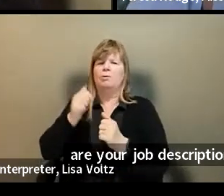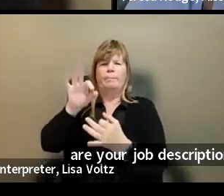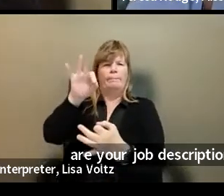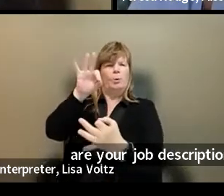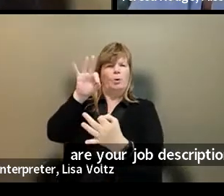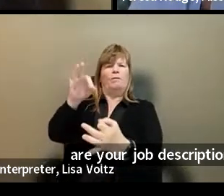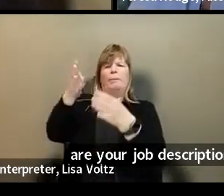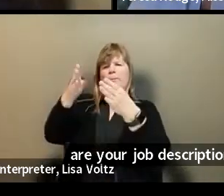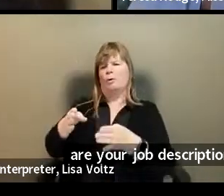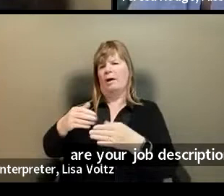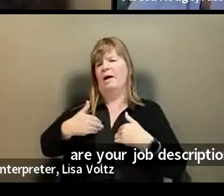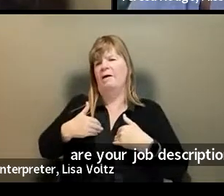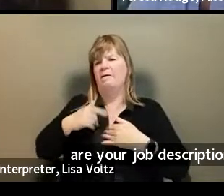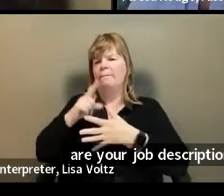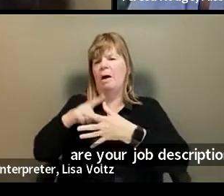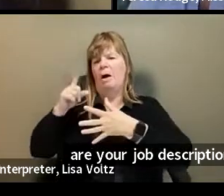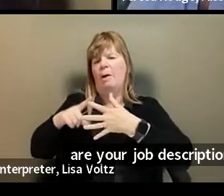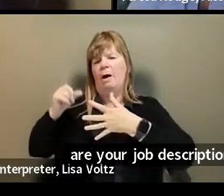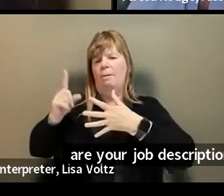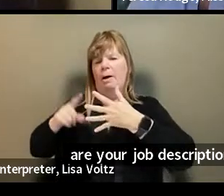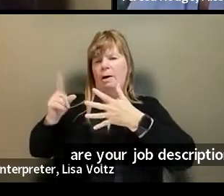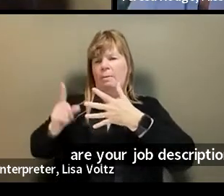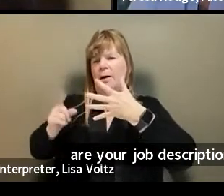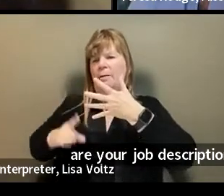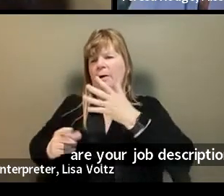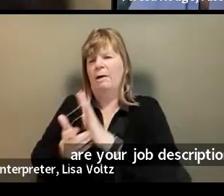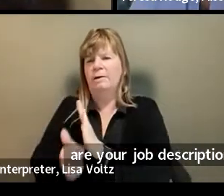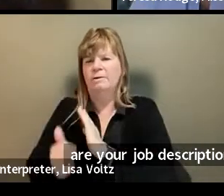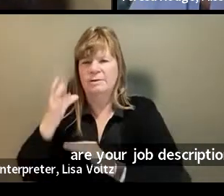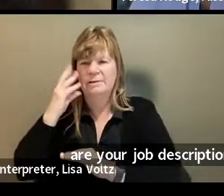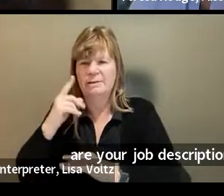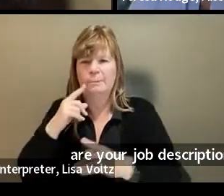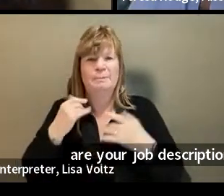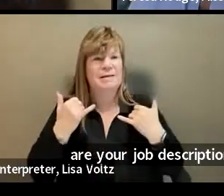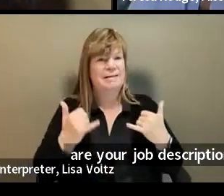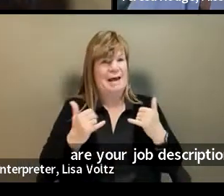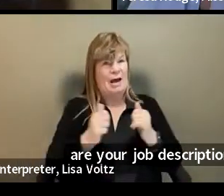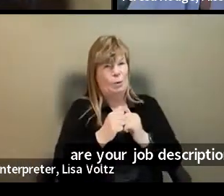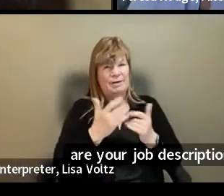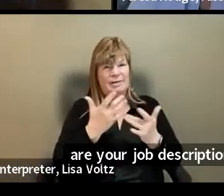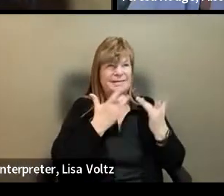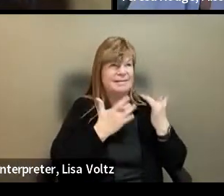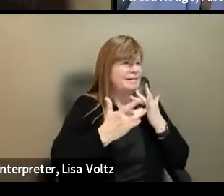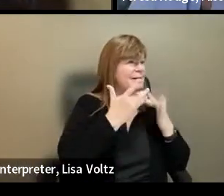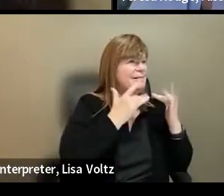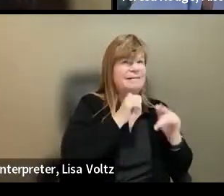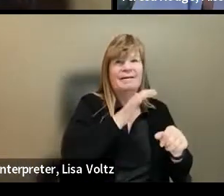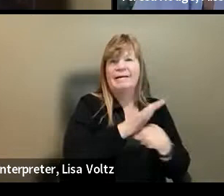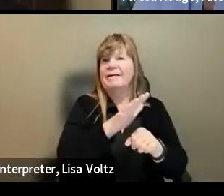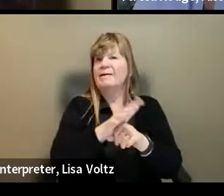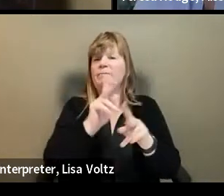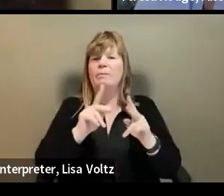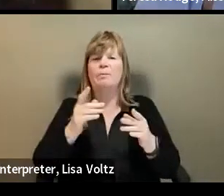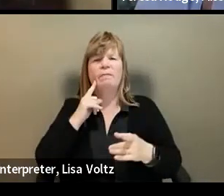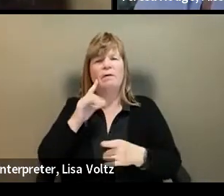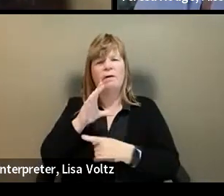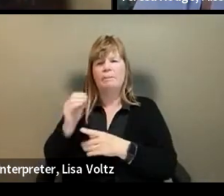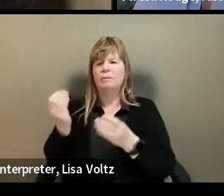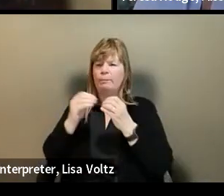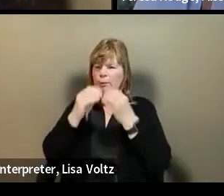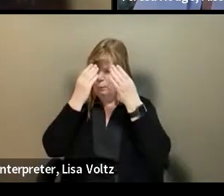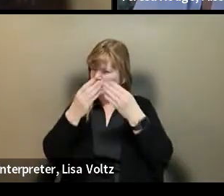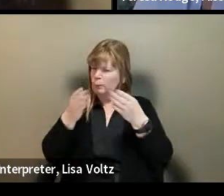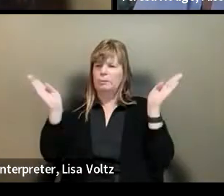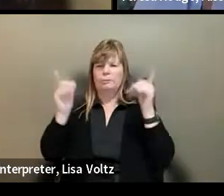this, uh, you know, experience and skills with a labor market this tight? I think employers are more open to just being sort of